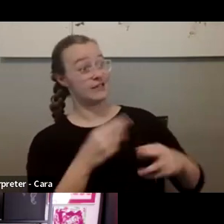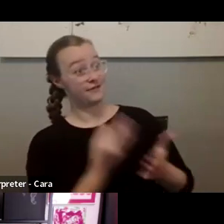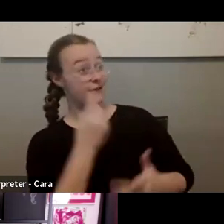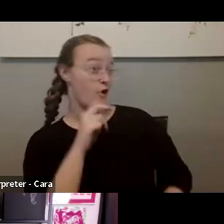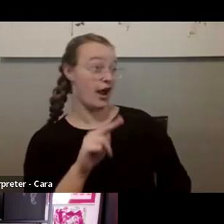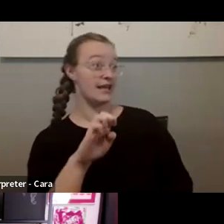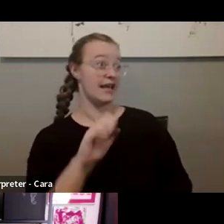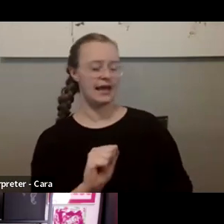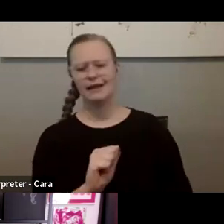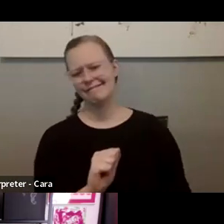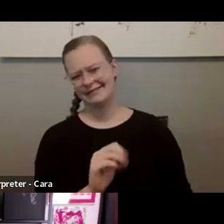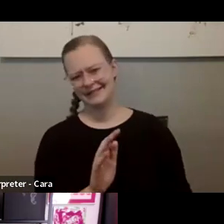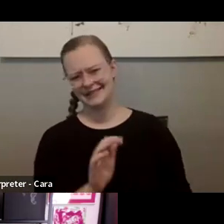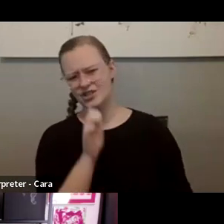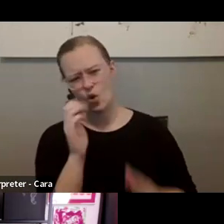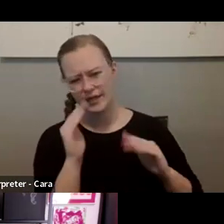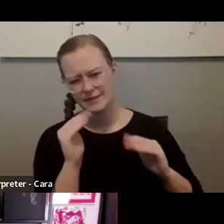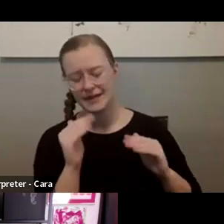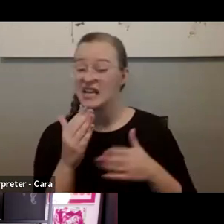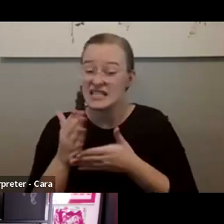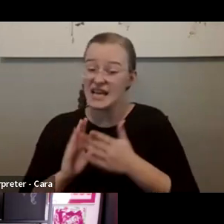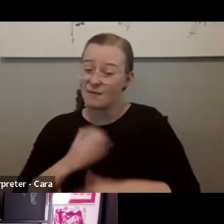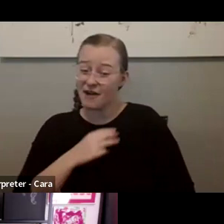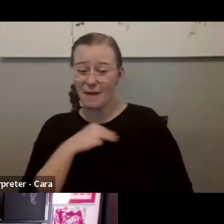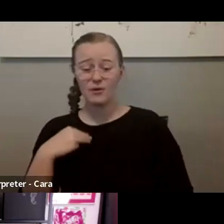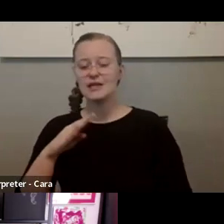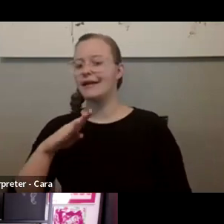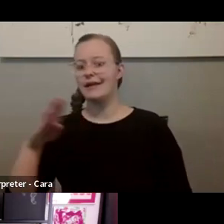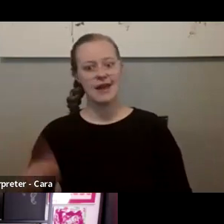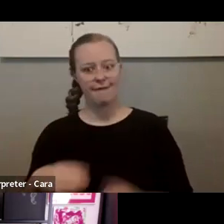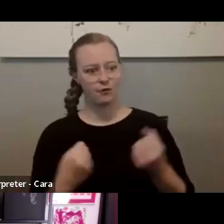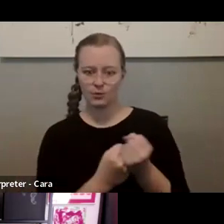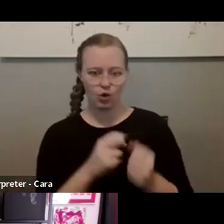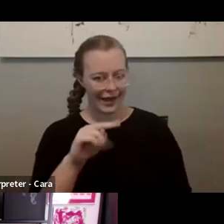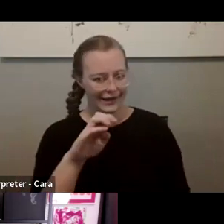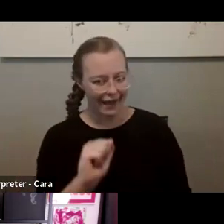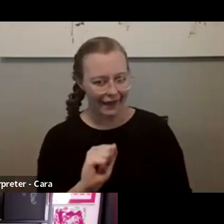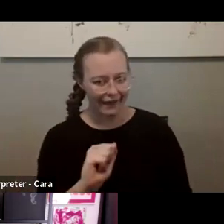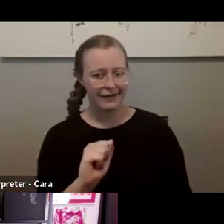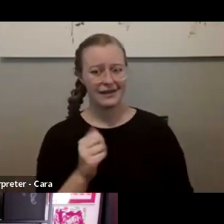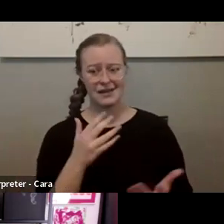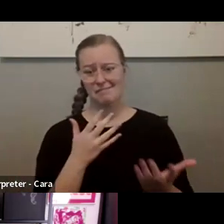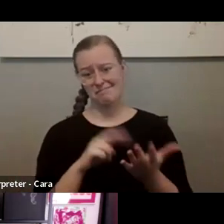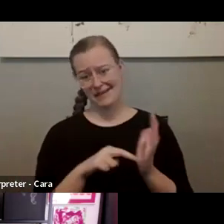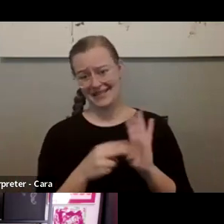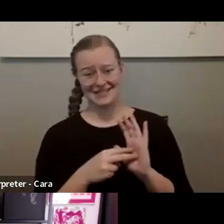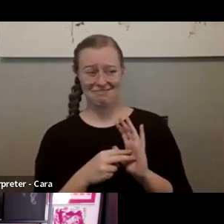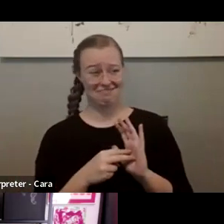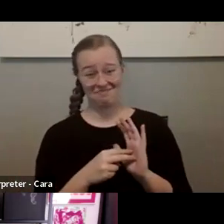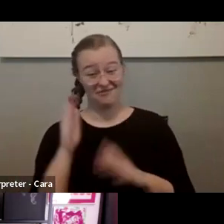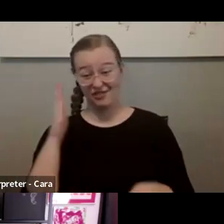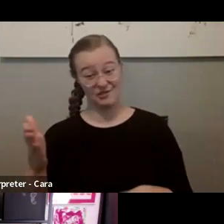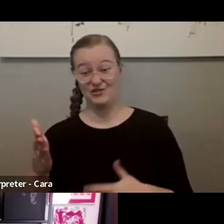Some of our members have never voted in support of the NEA. They're unlikely to ever do so. However,